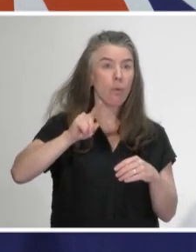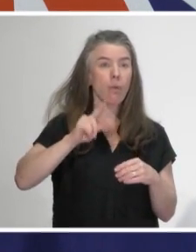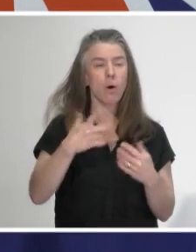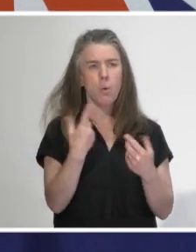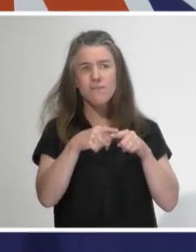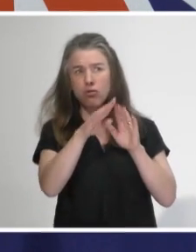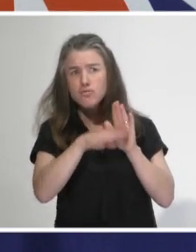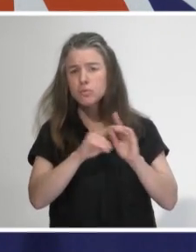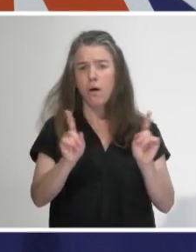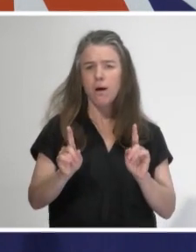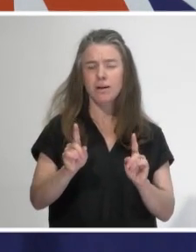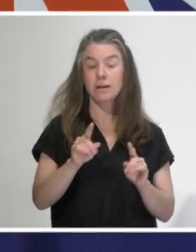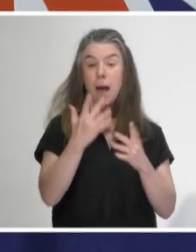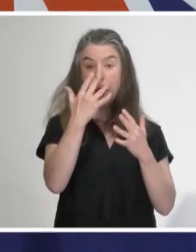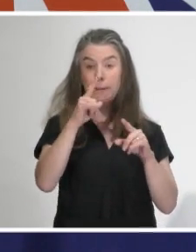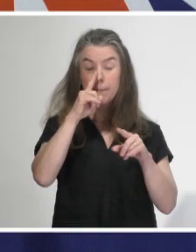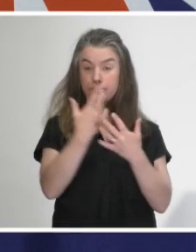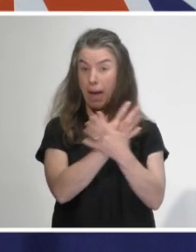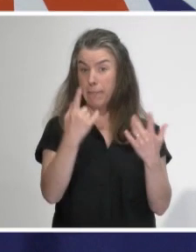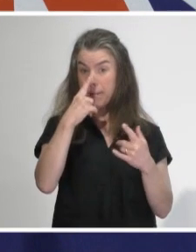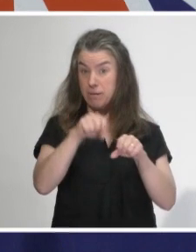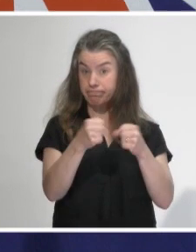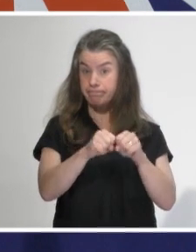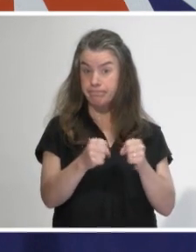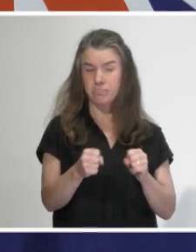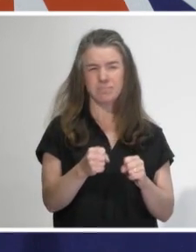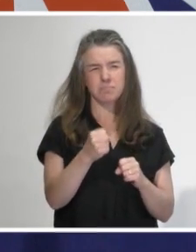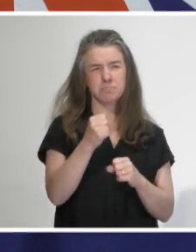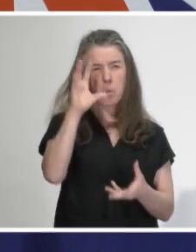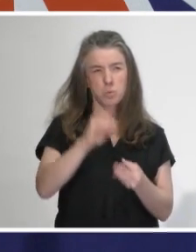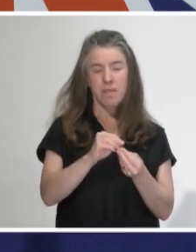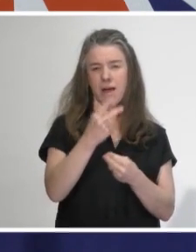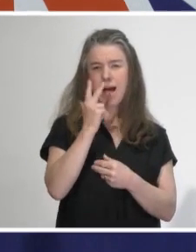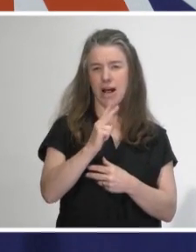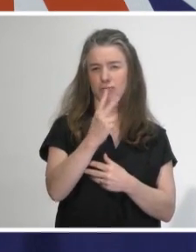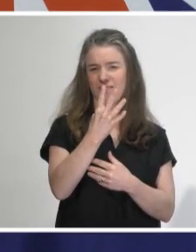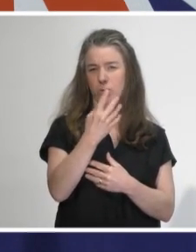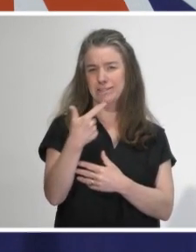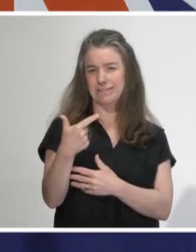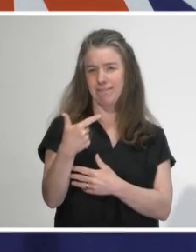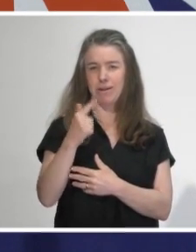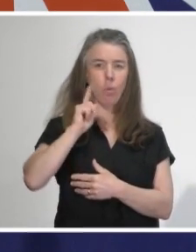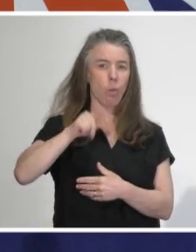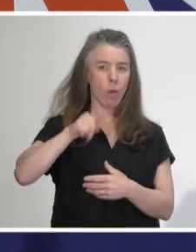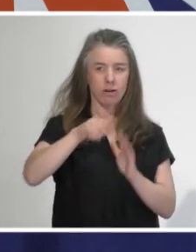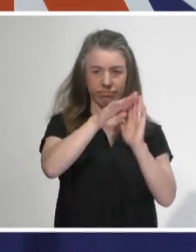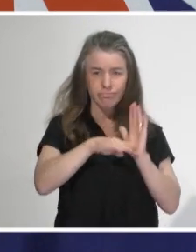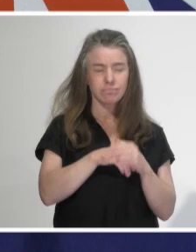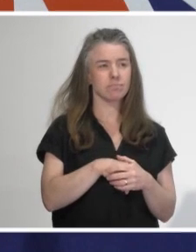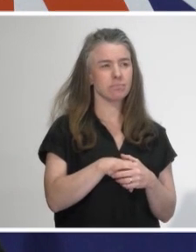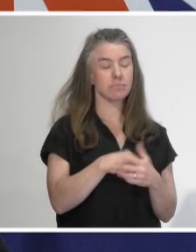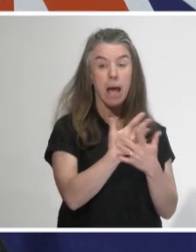the total number of breaches now is 847 and 109